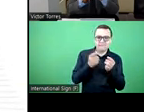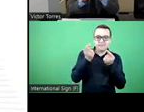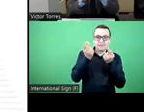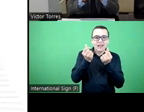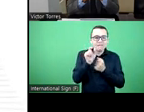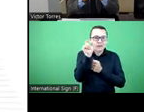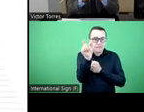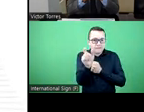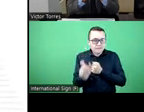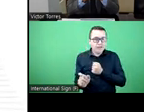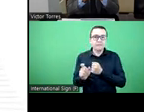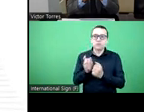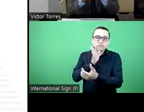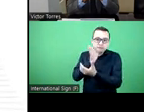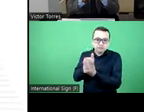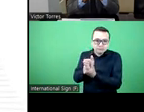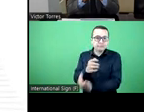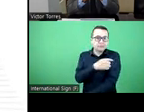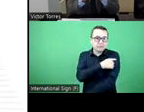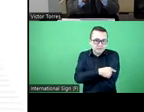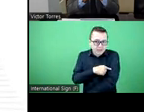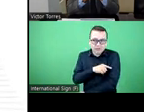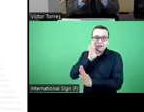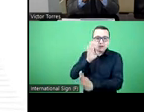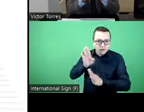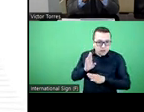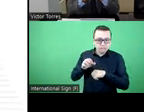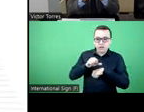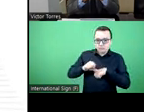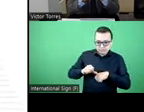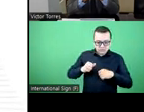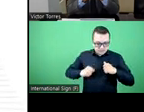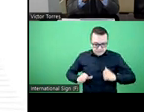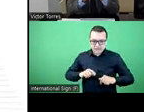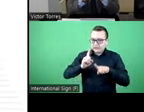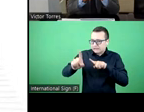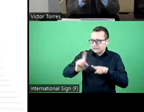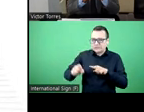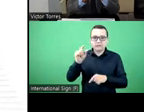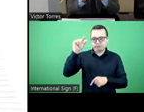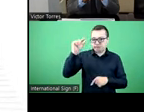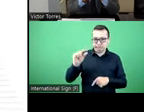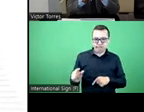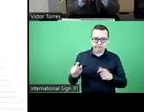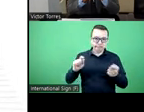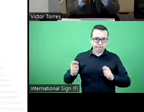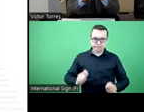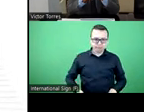And for example, there is a scale of services. in terms of